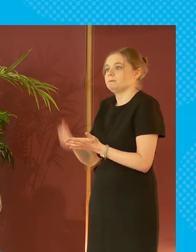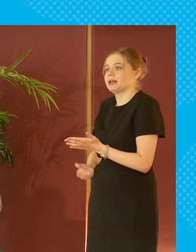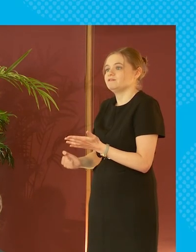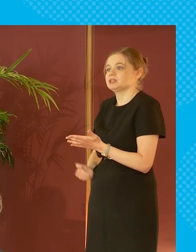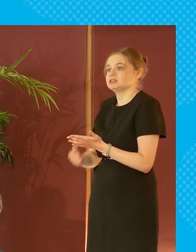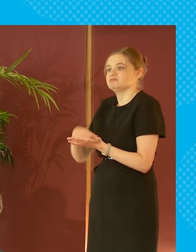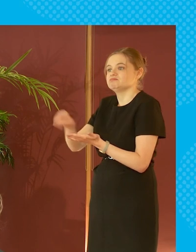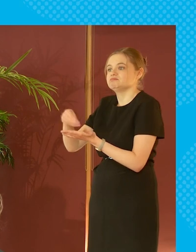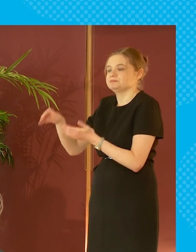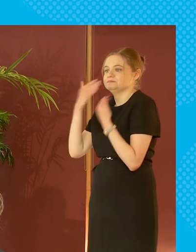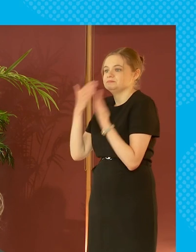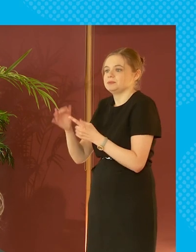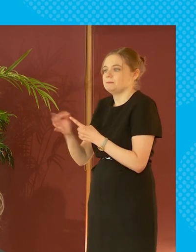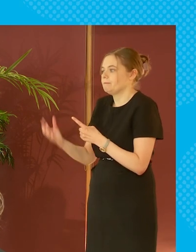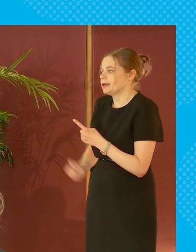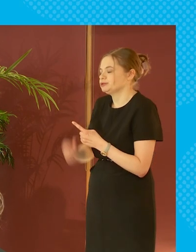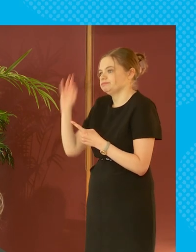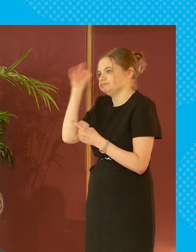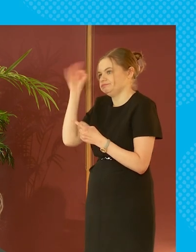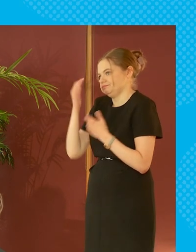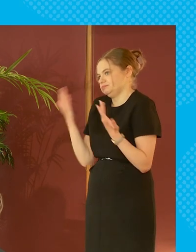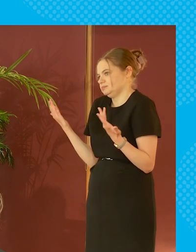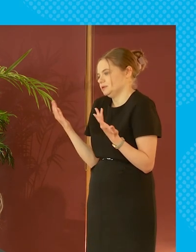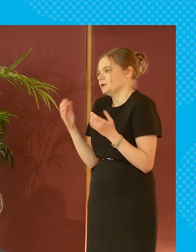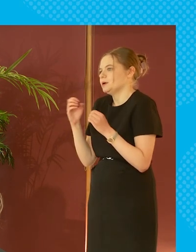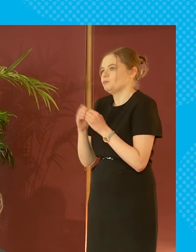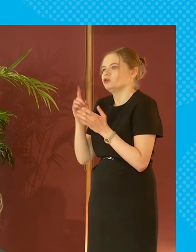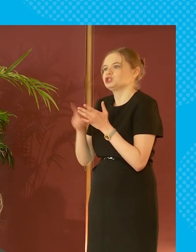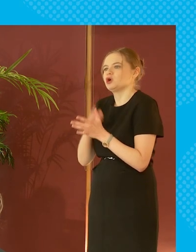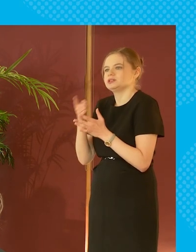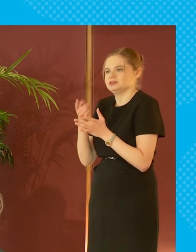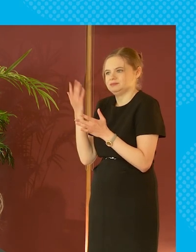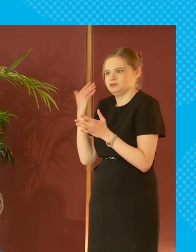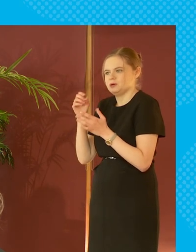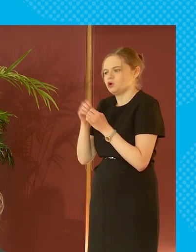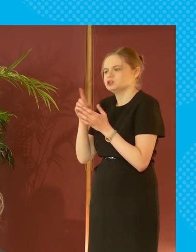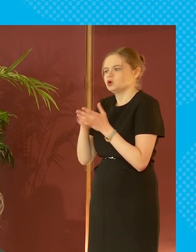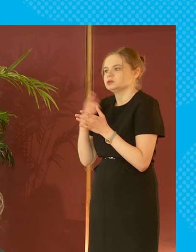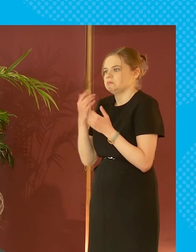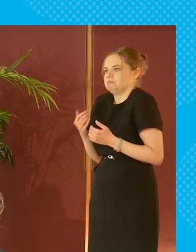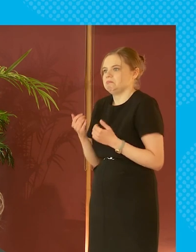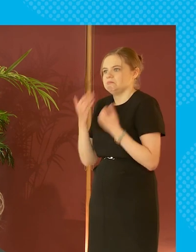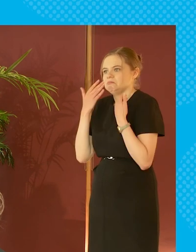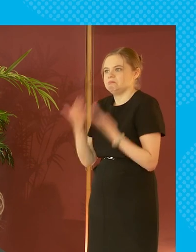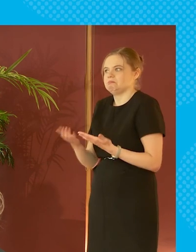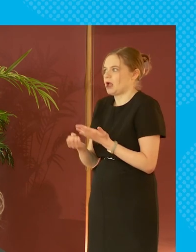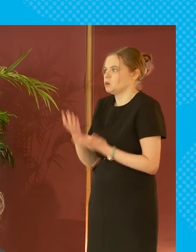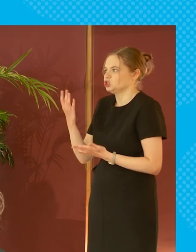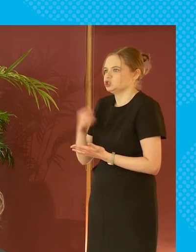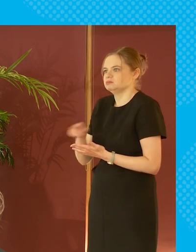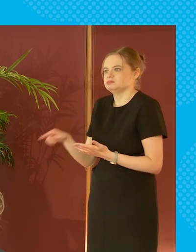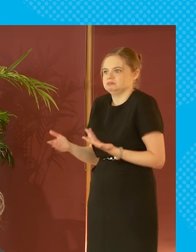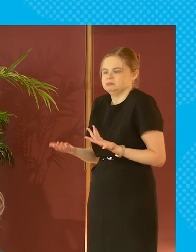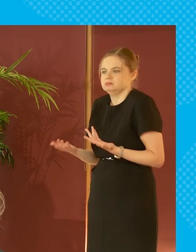or how much a pension is i'm going to put money that he has not a clue boris johnson didn't when he was questioned doesn't have a clue about much but